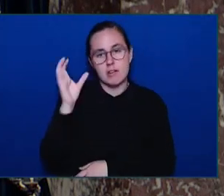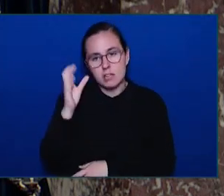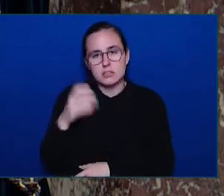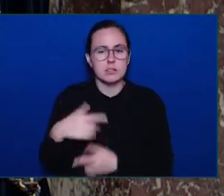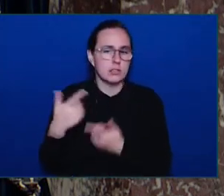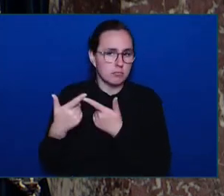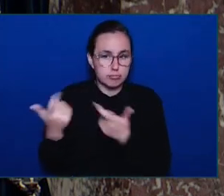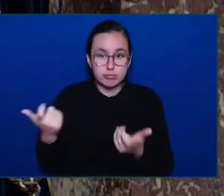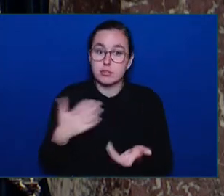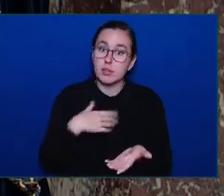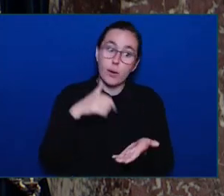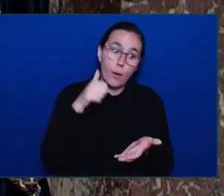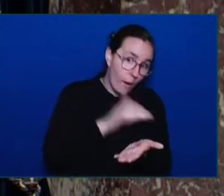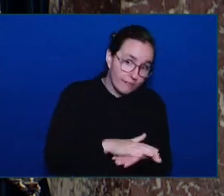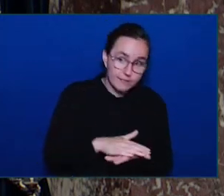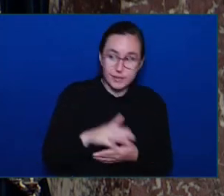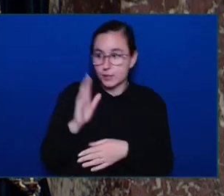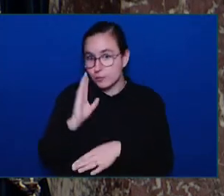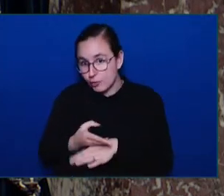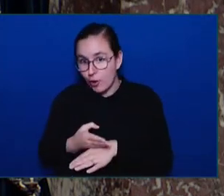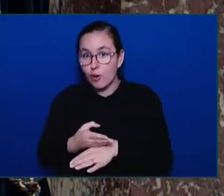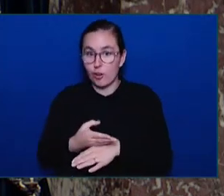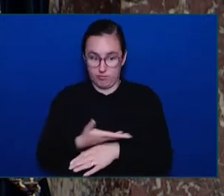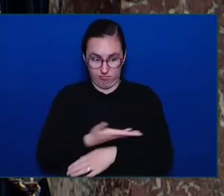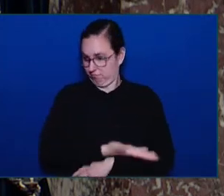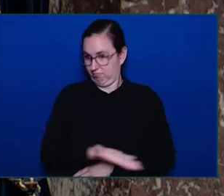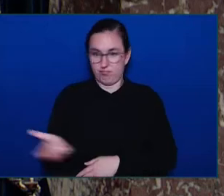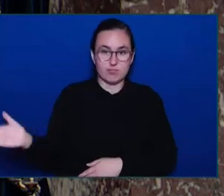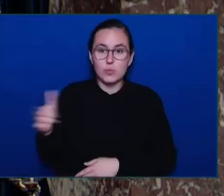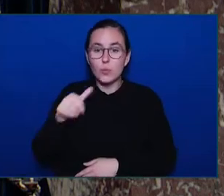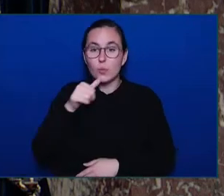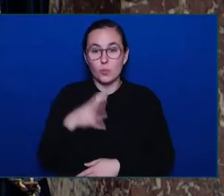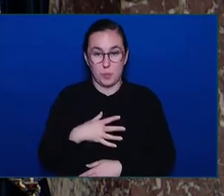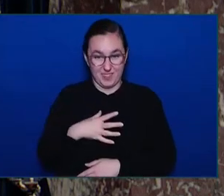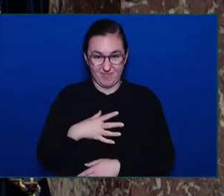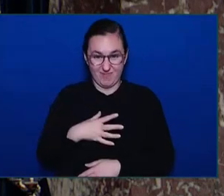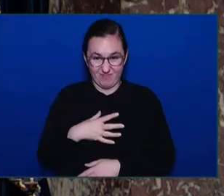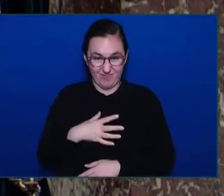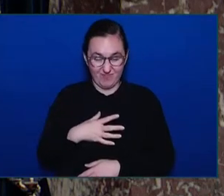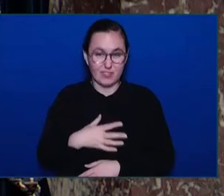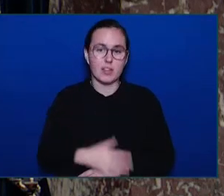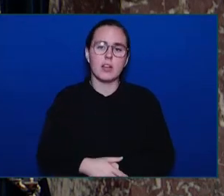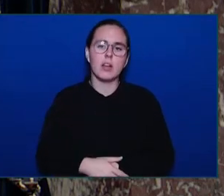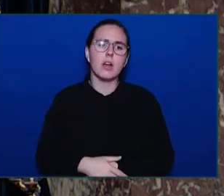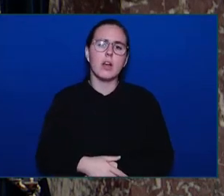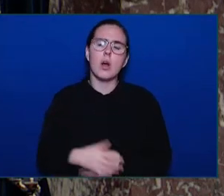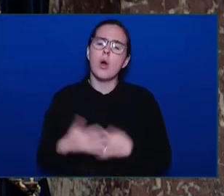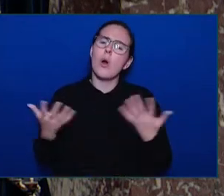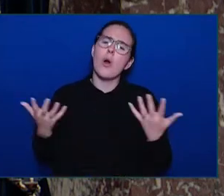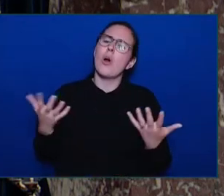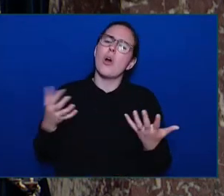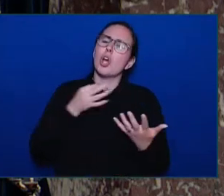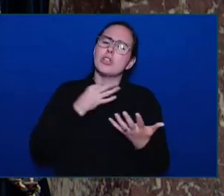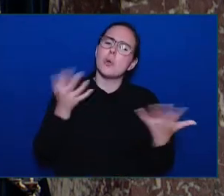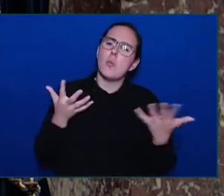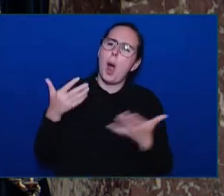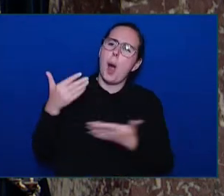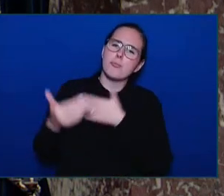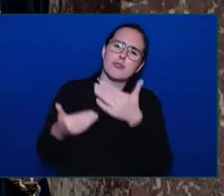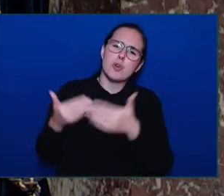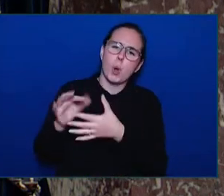what progress has been made on the many, many, many promises to address gender-based violence in British Columbia?